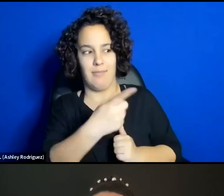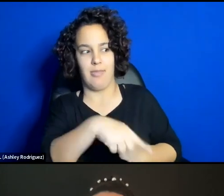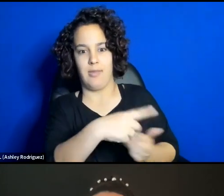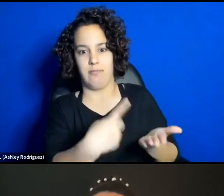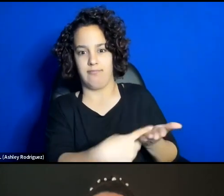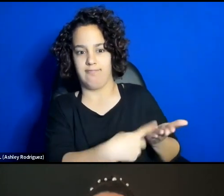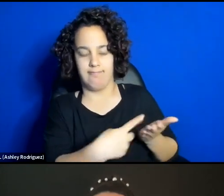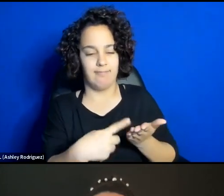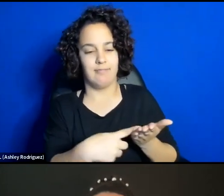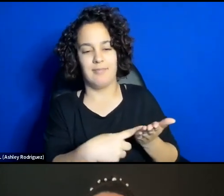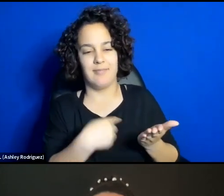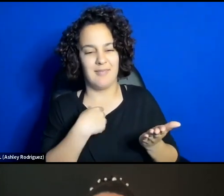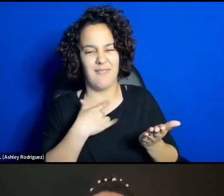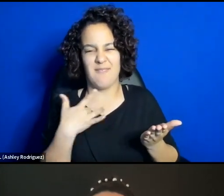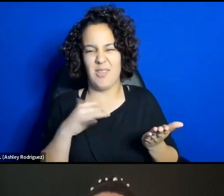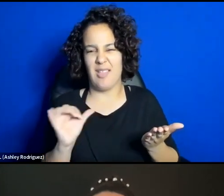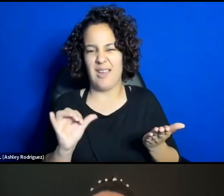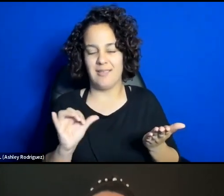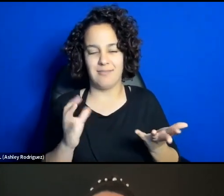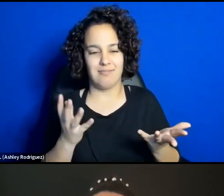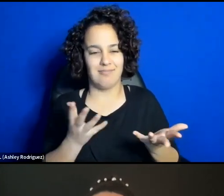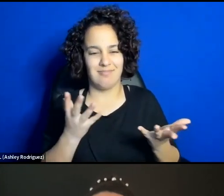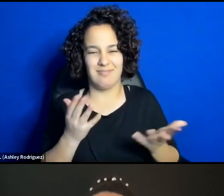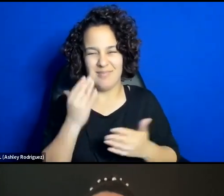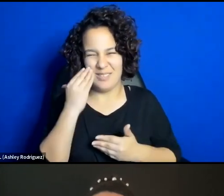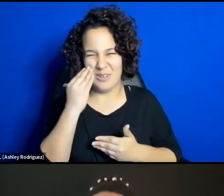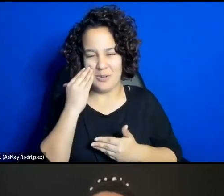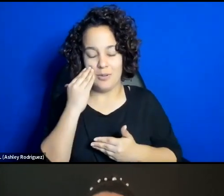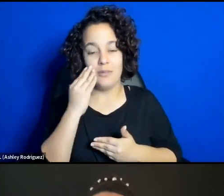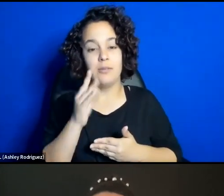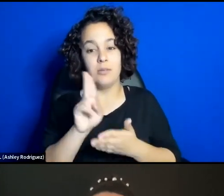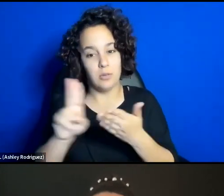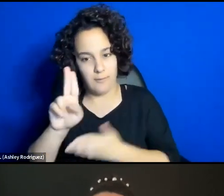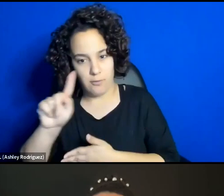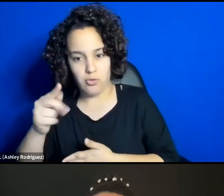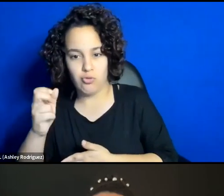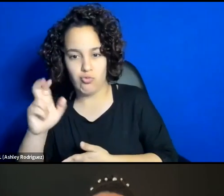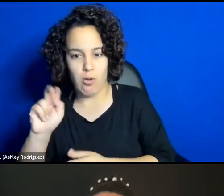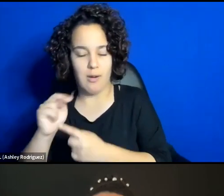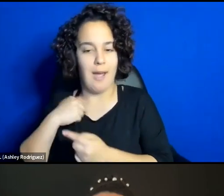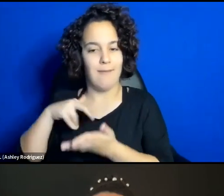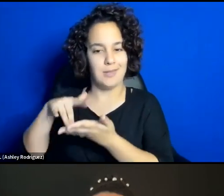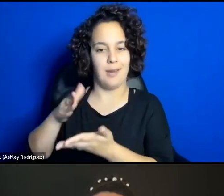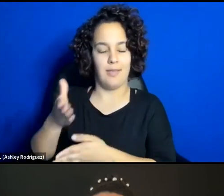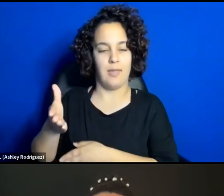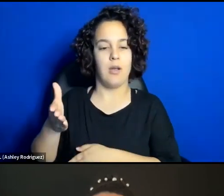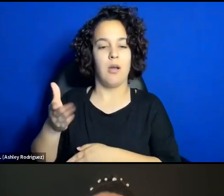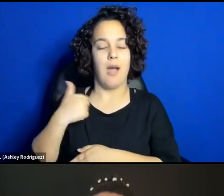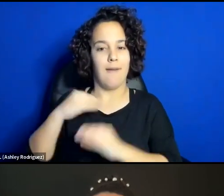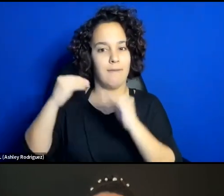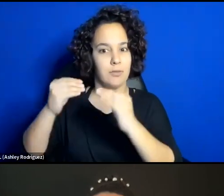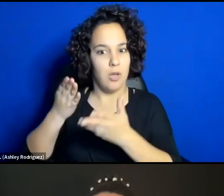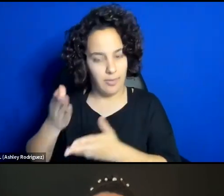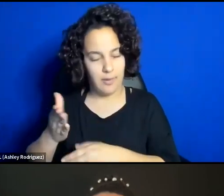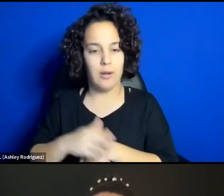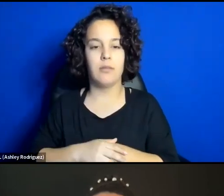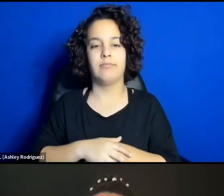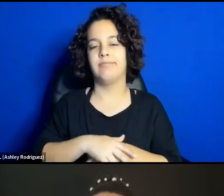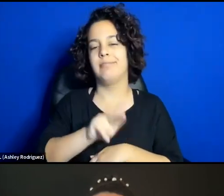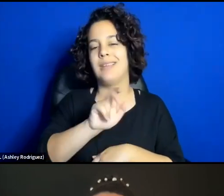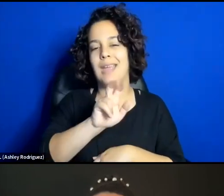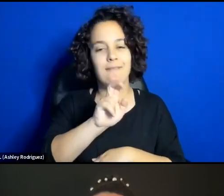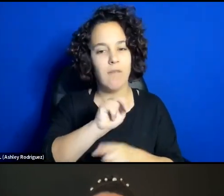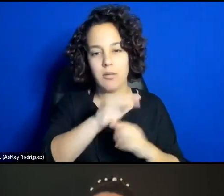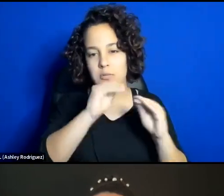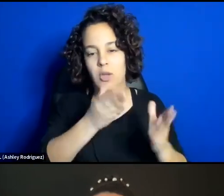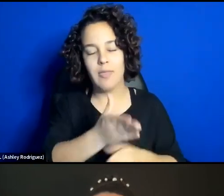it seems to be like a center. Like when we talk about University of Tehran, I've studied there, taught there. Kayvon has been said, it's like we